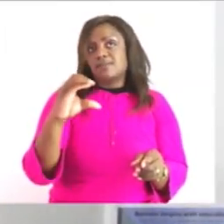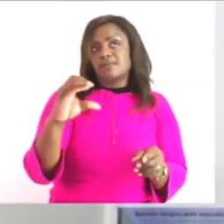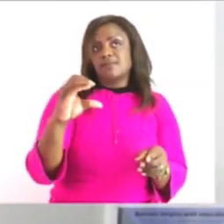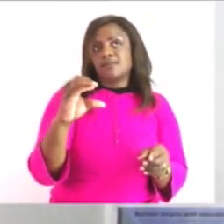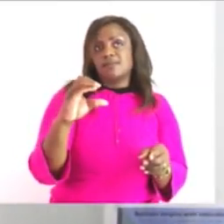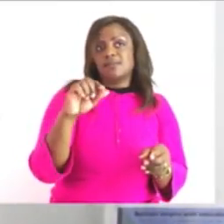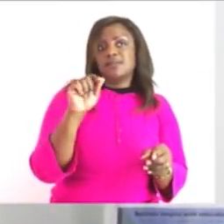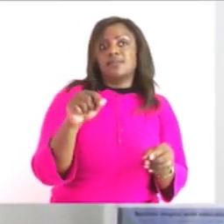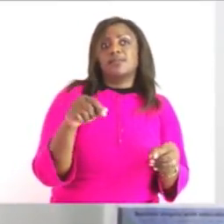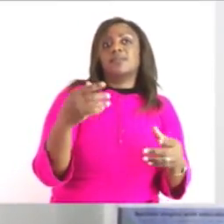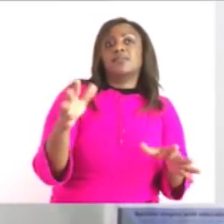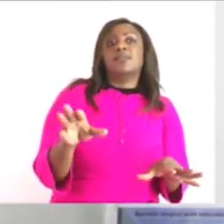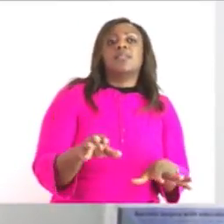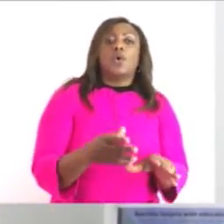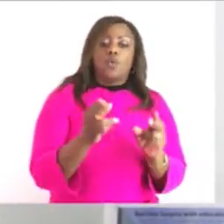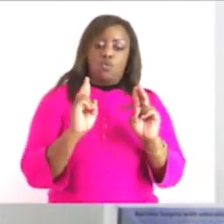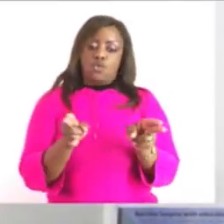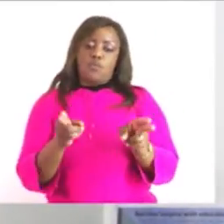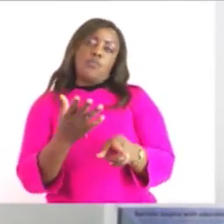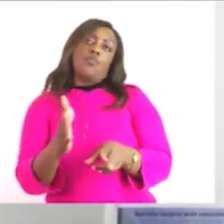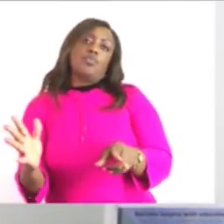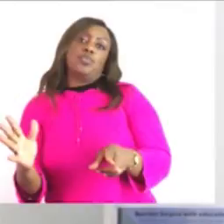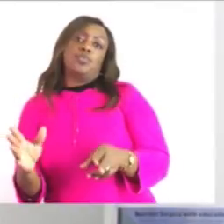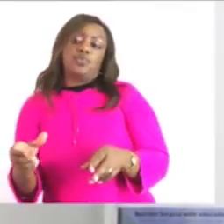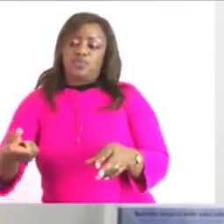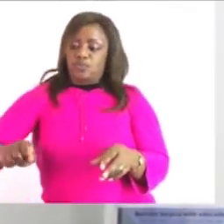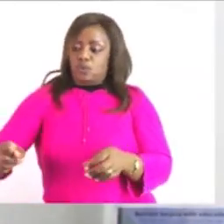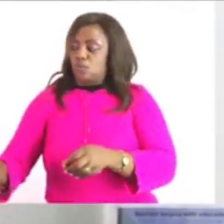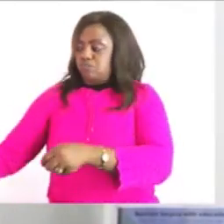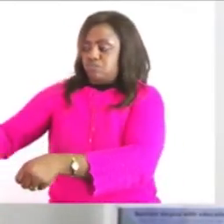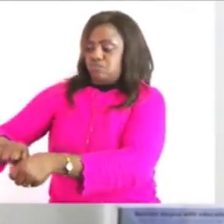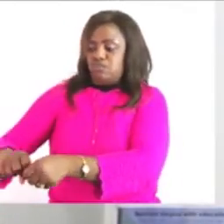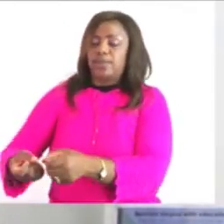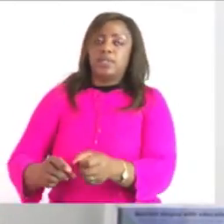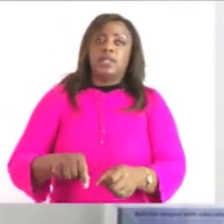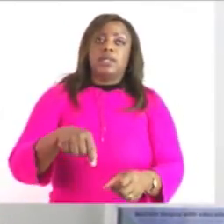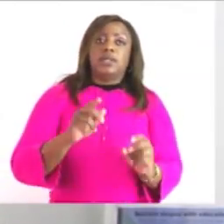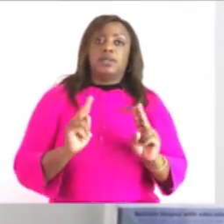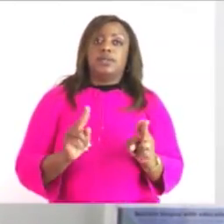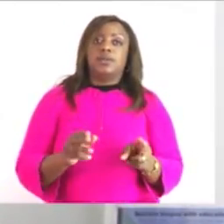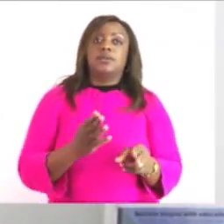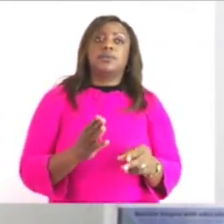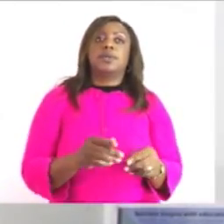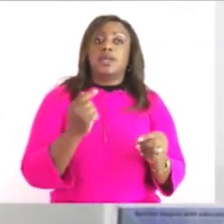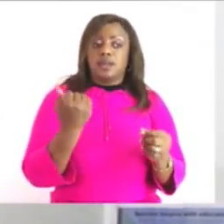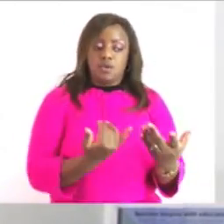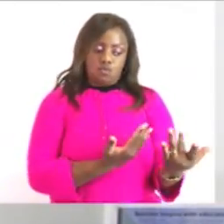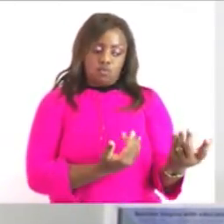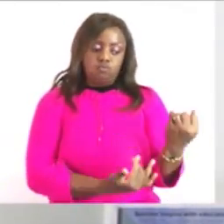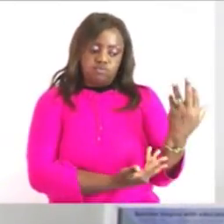that is the temperature of water we took from the tap but we have to do our